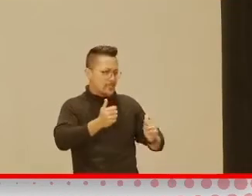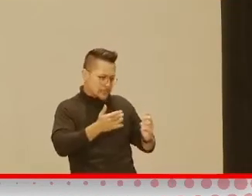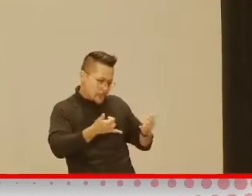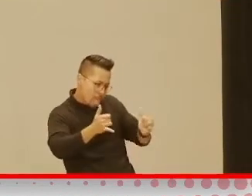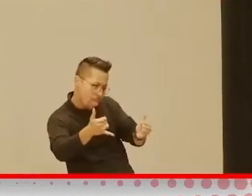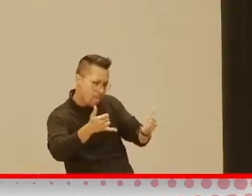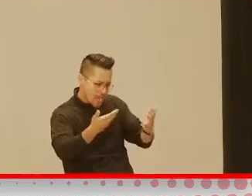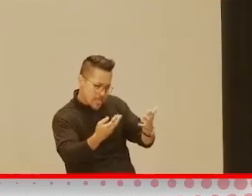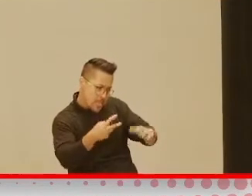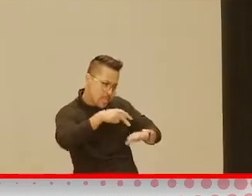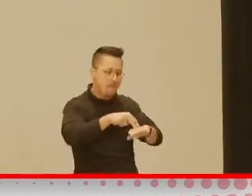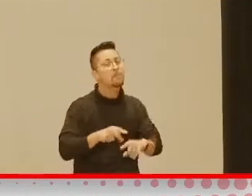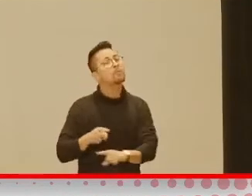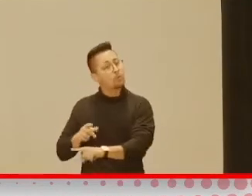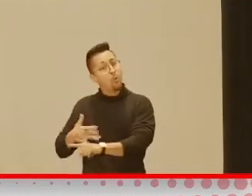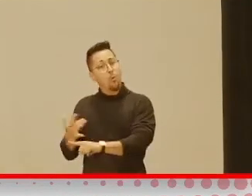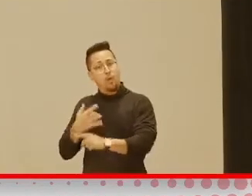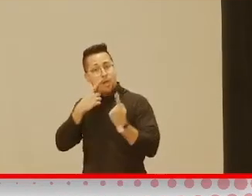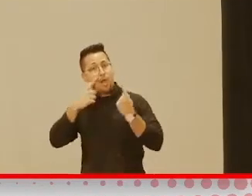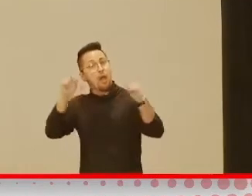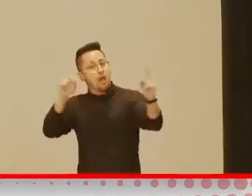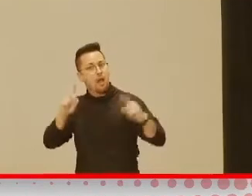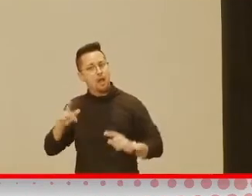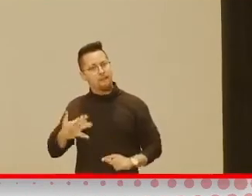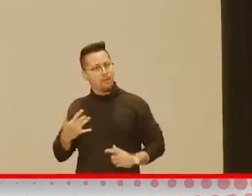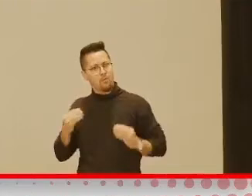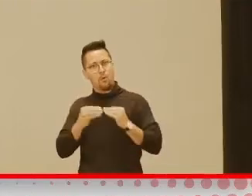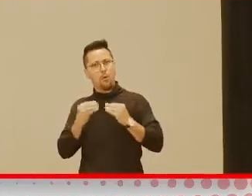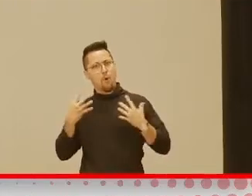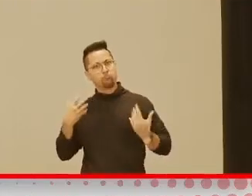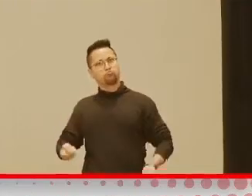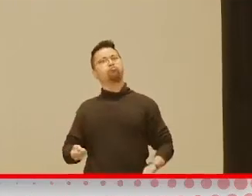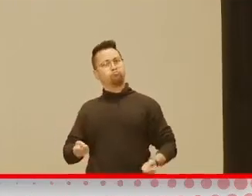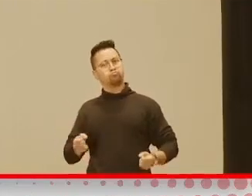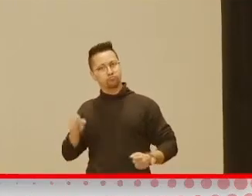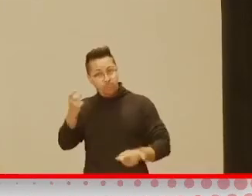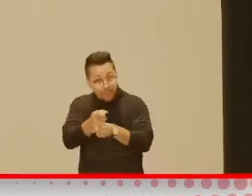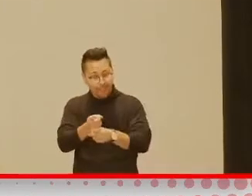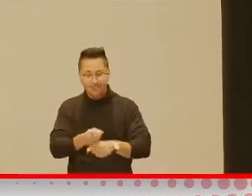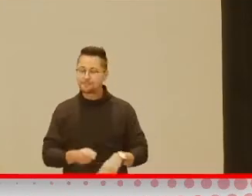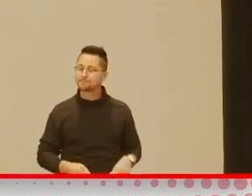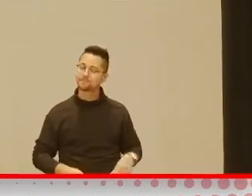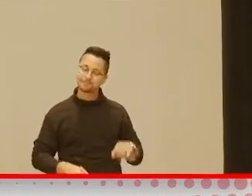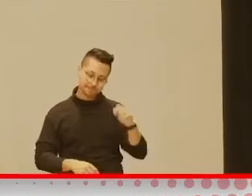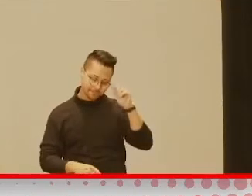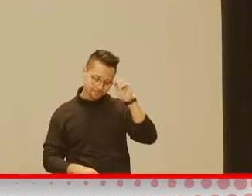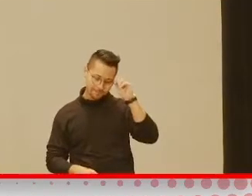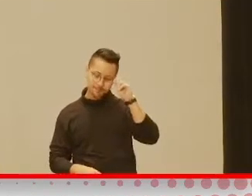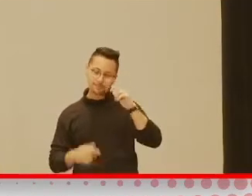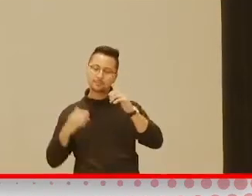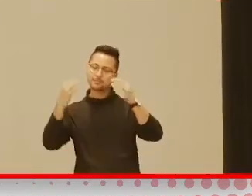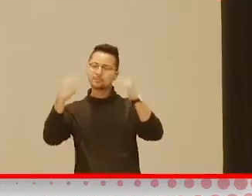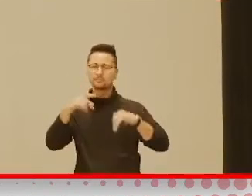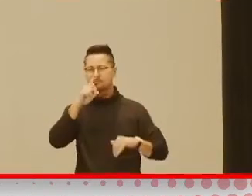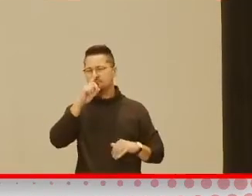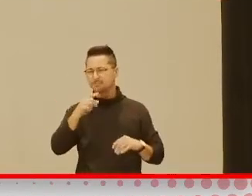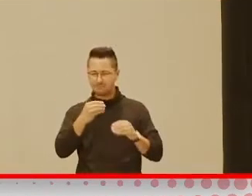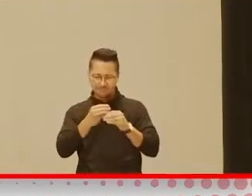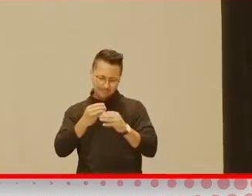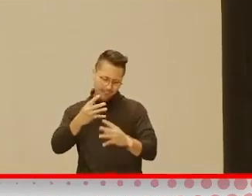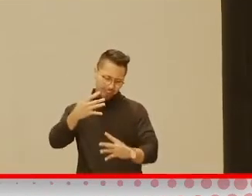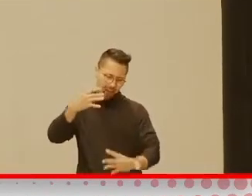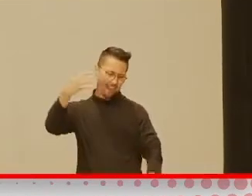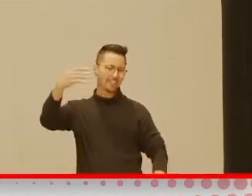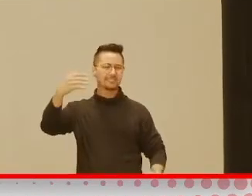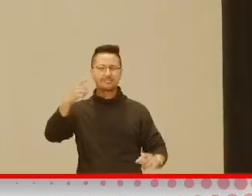they can feel successful and build their confidence, right? So they want to do more. There's a million ideas out there